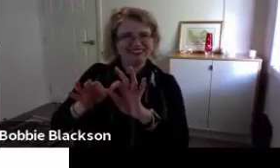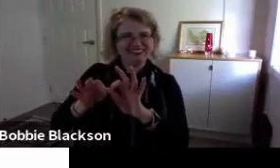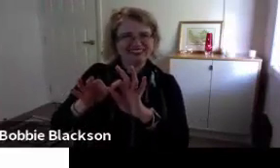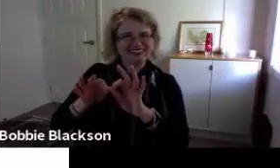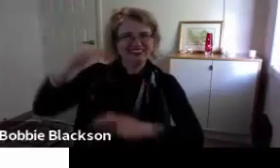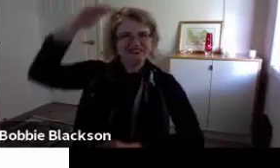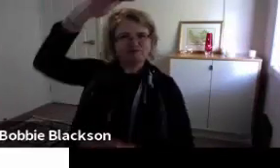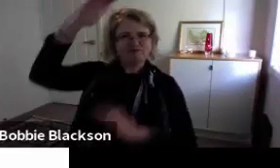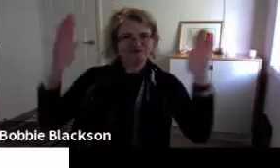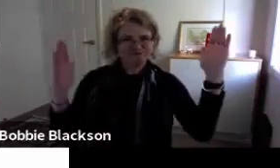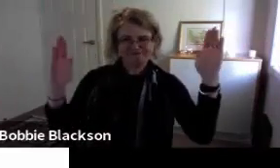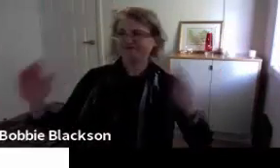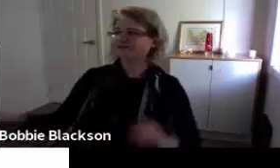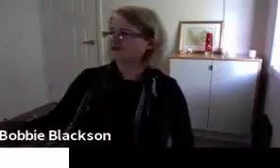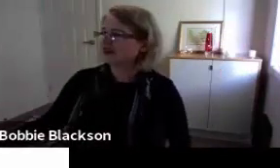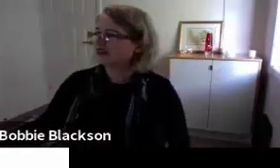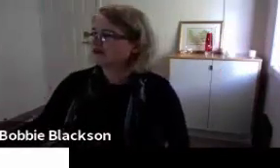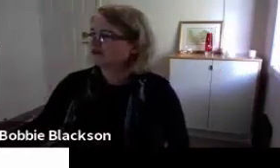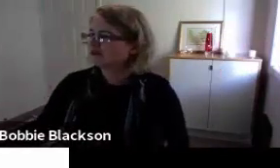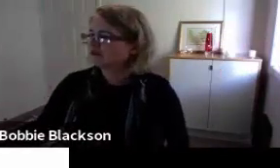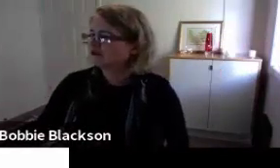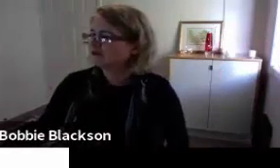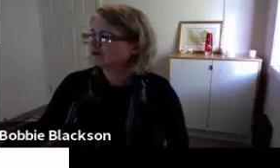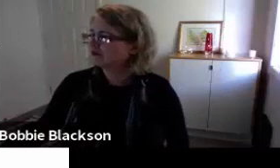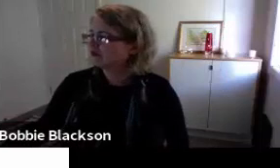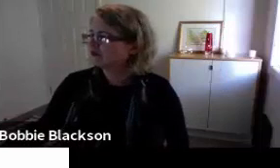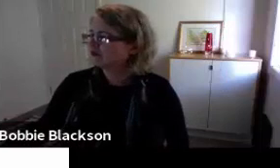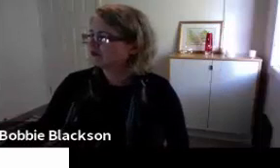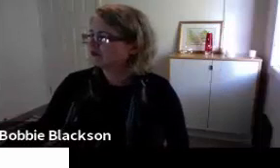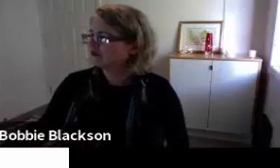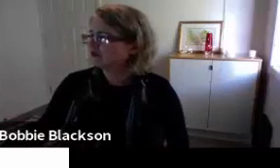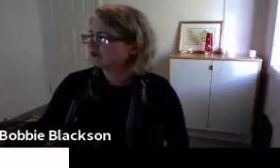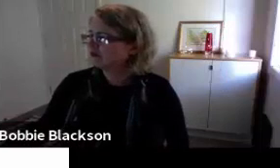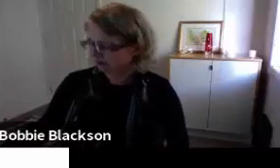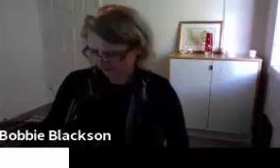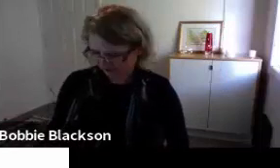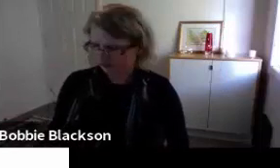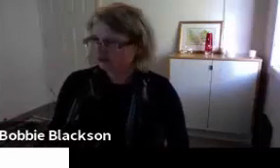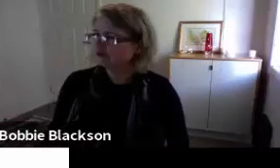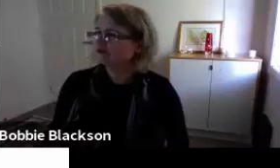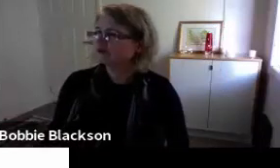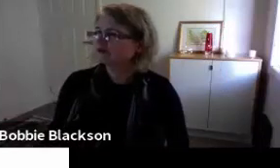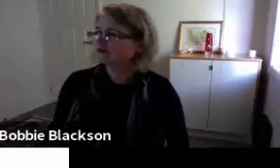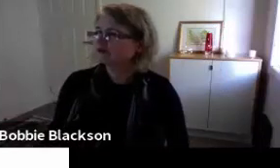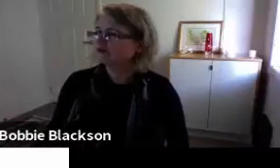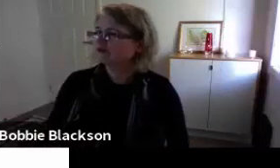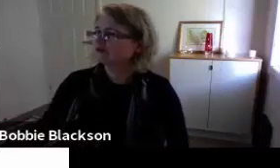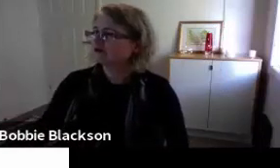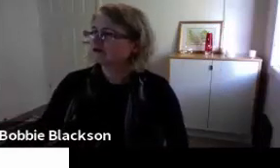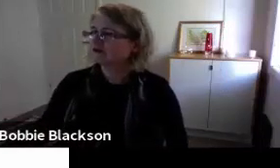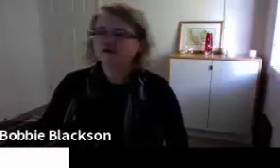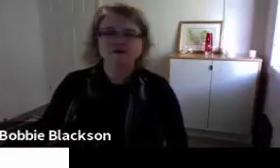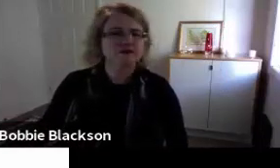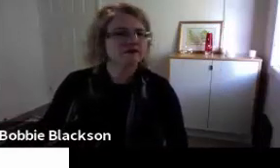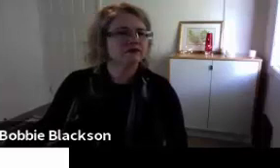theatre, they use more space in the signing to convey the